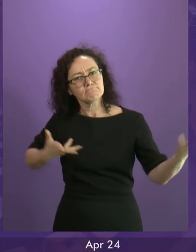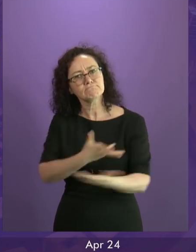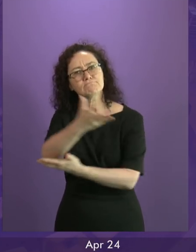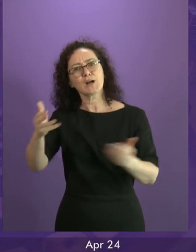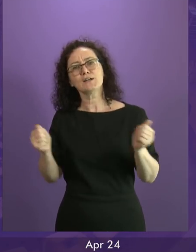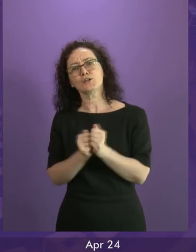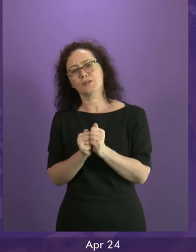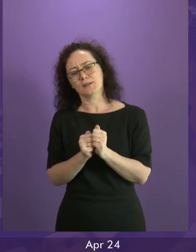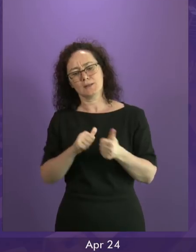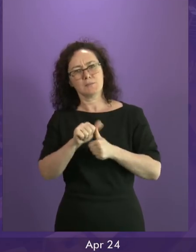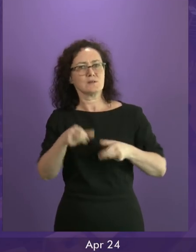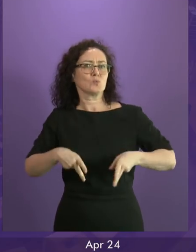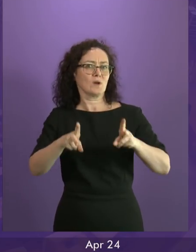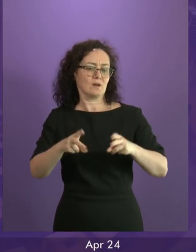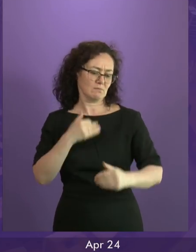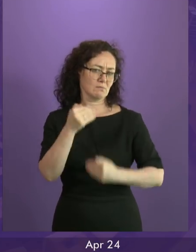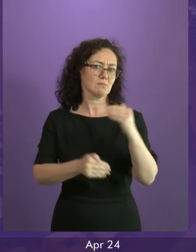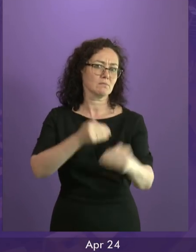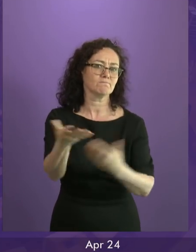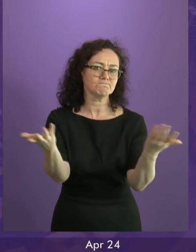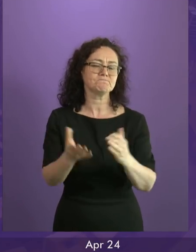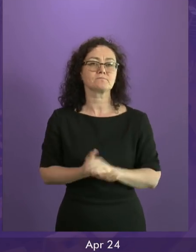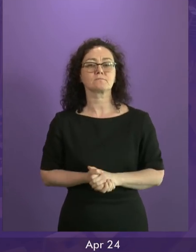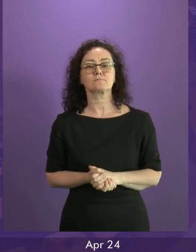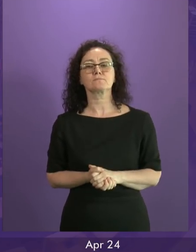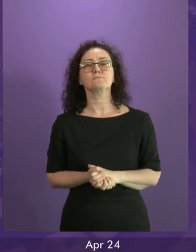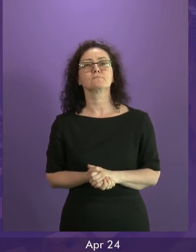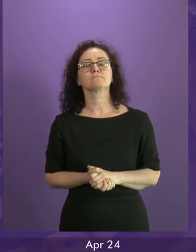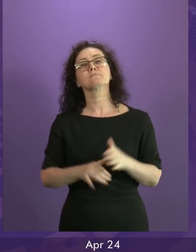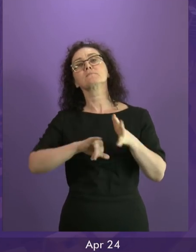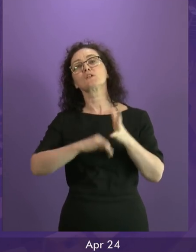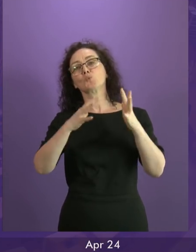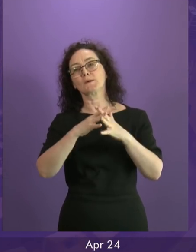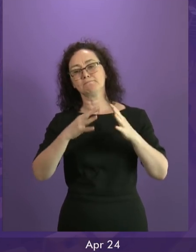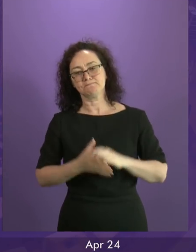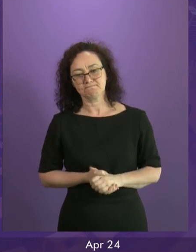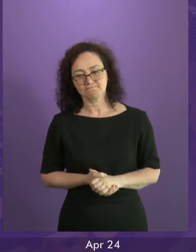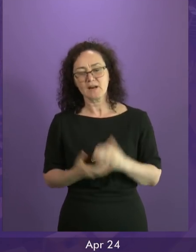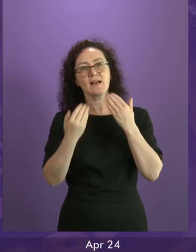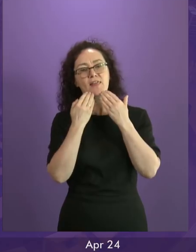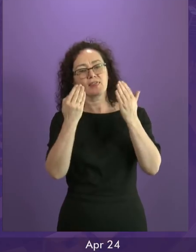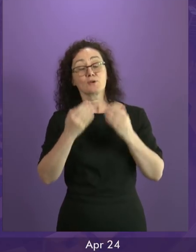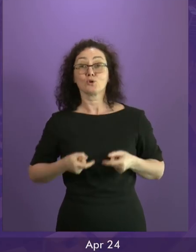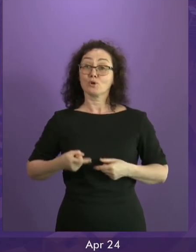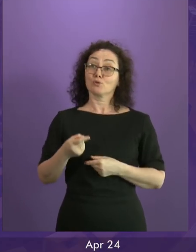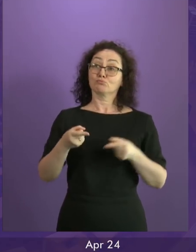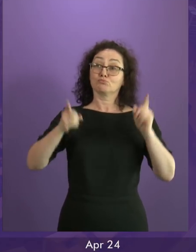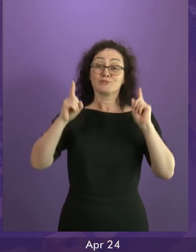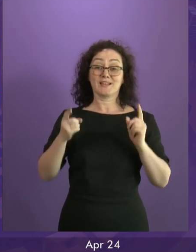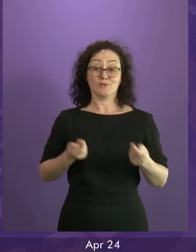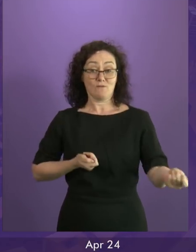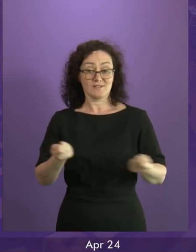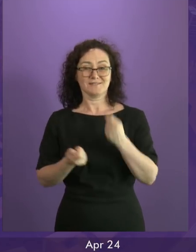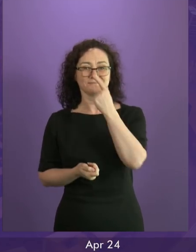disagreements that we have. Sandra White to be followed by James Kelly. Thank you very much, President Officer. Unlike some others, I very much